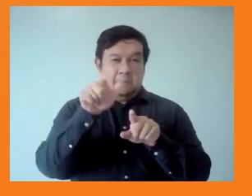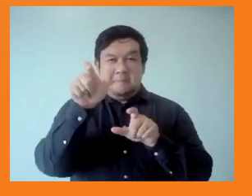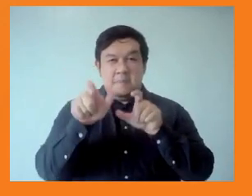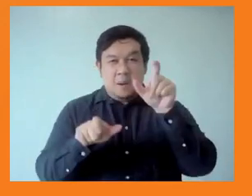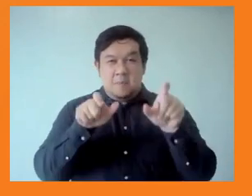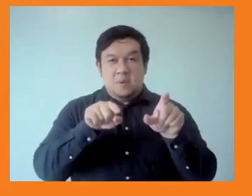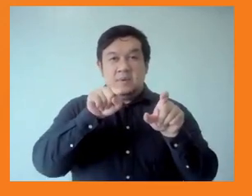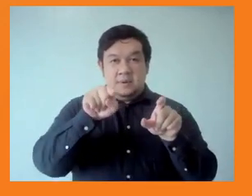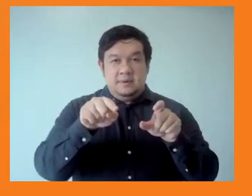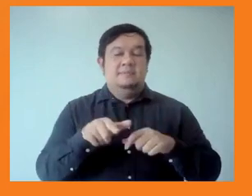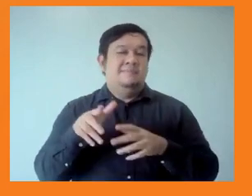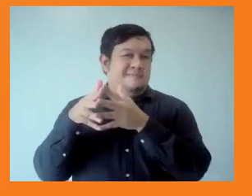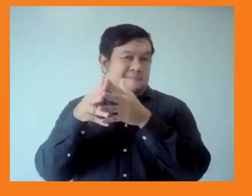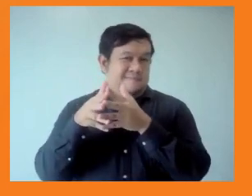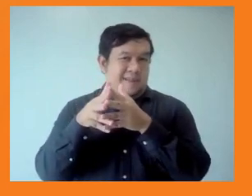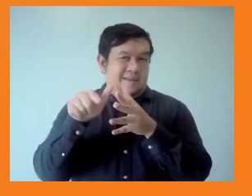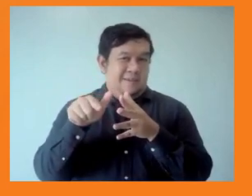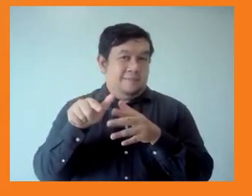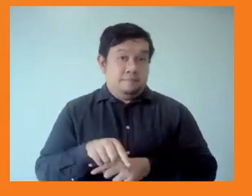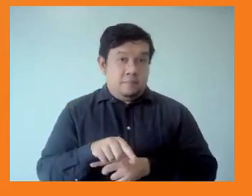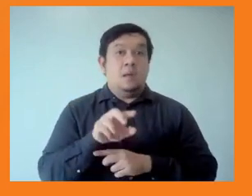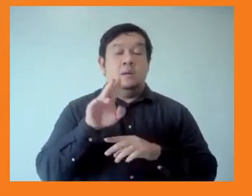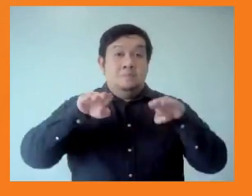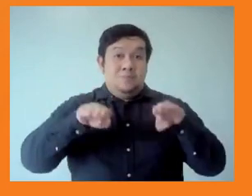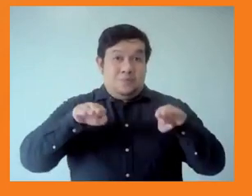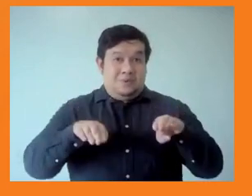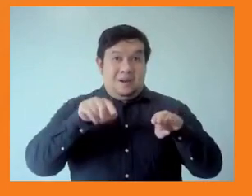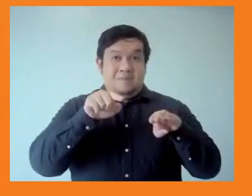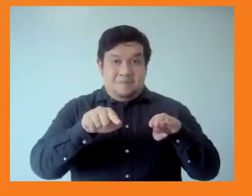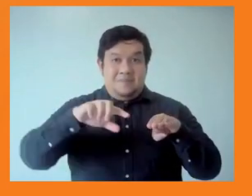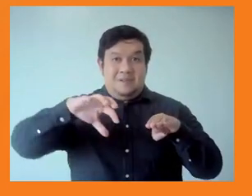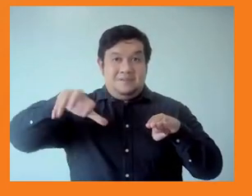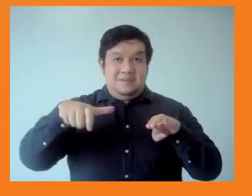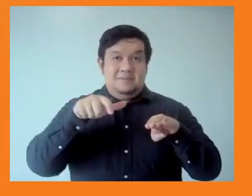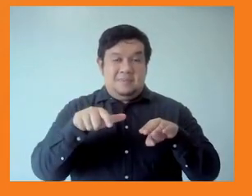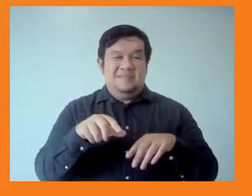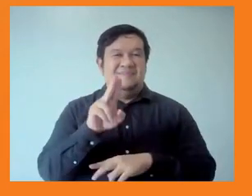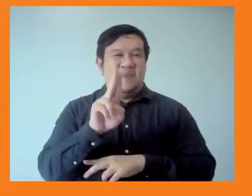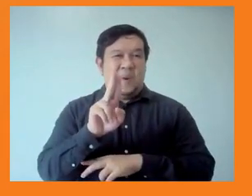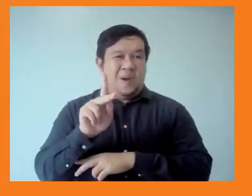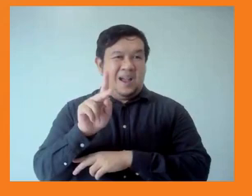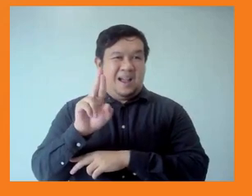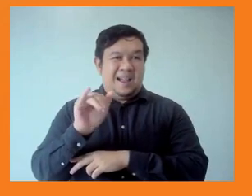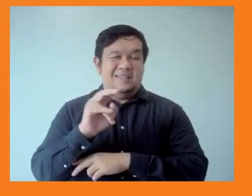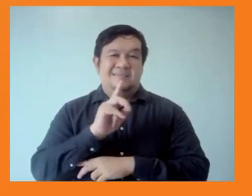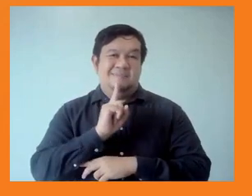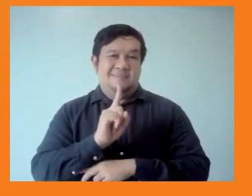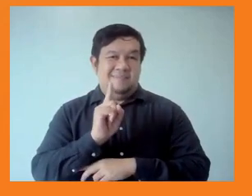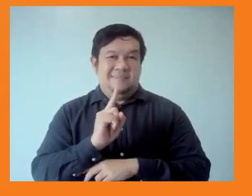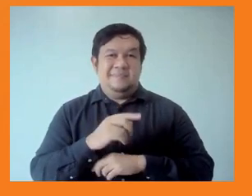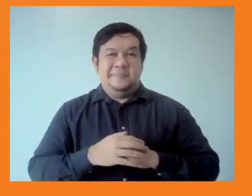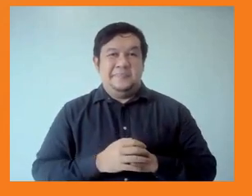are reducing inequality by between 15 and 20% through their provision of public services. And in